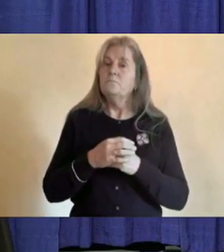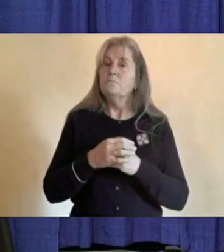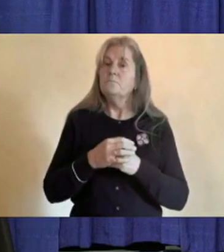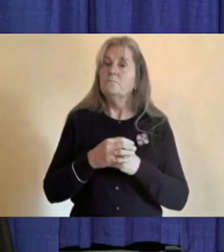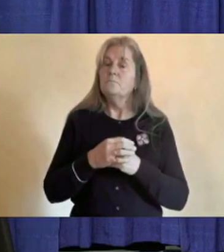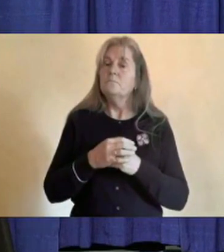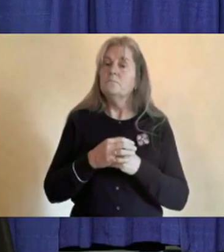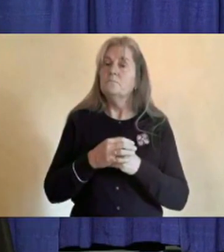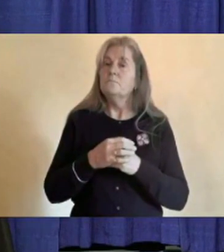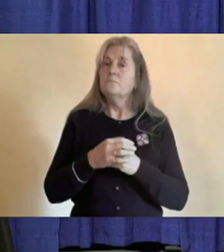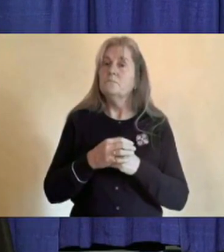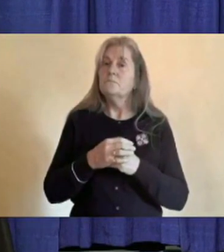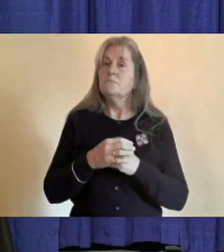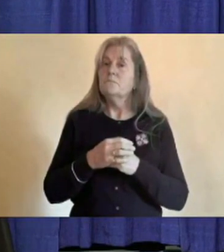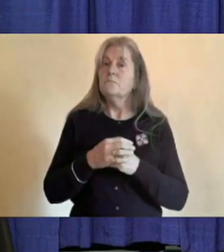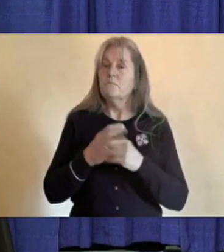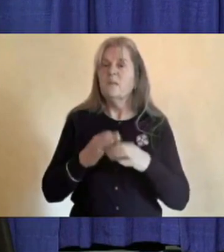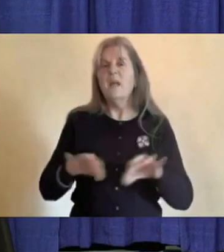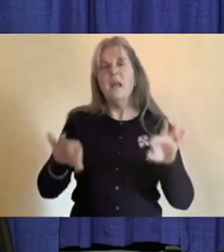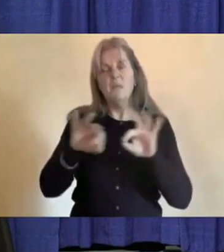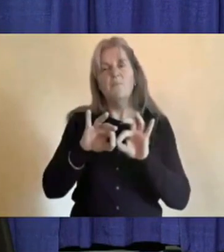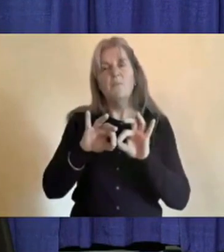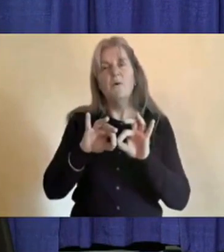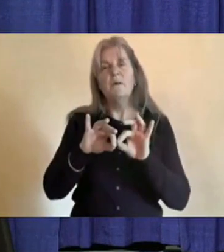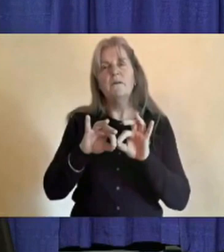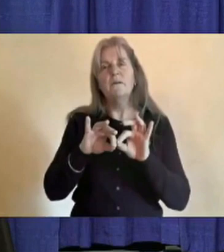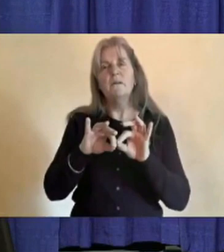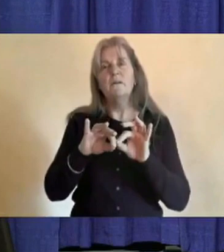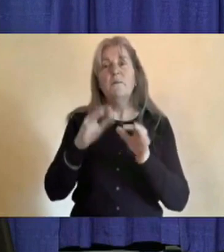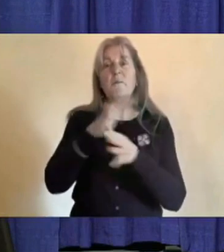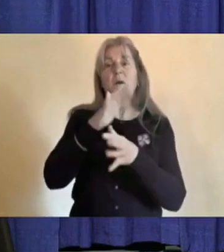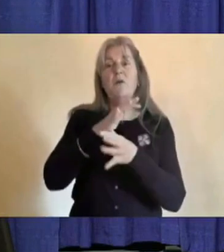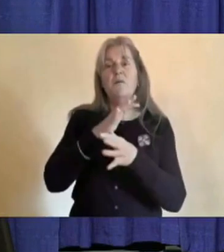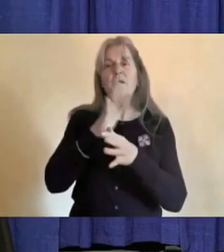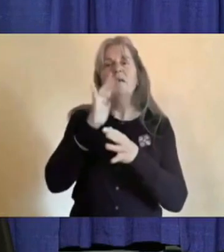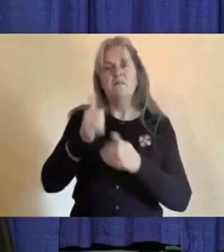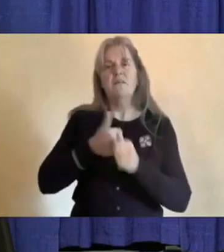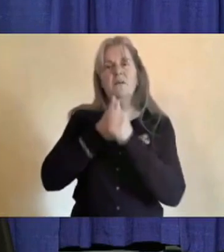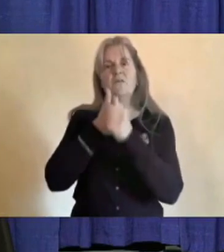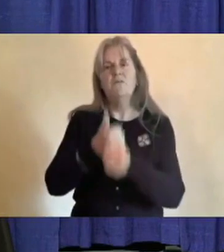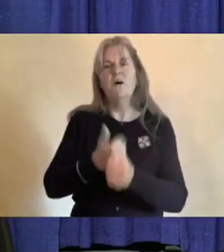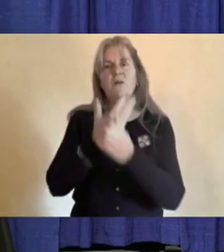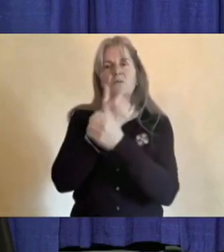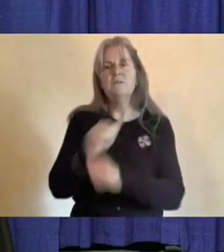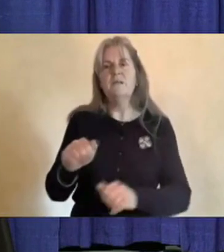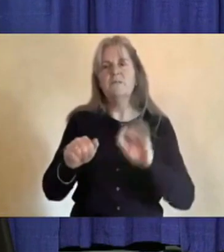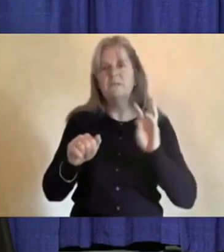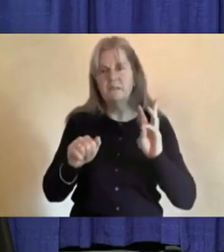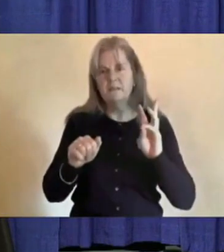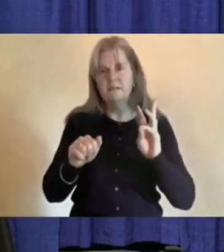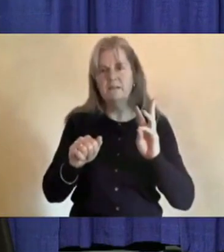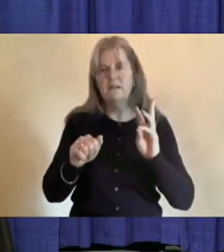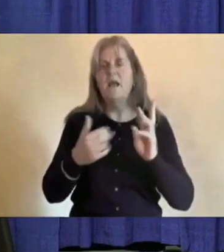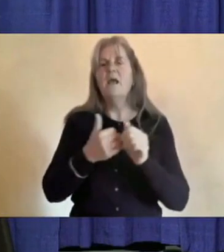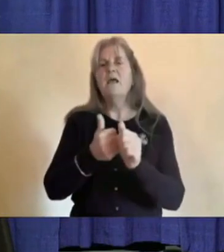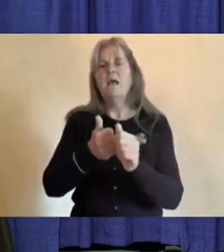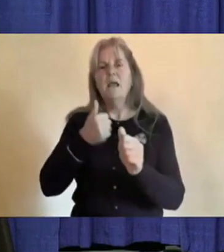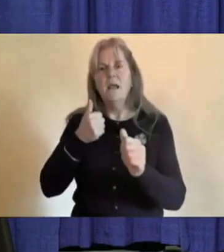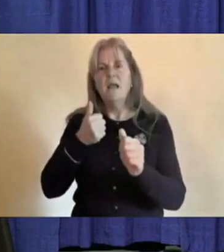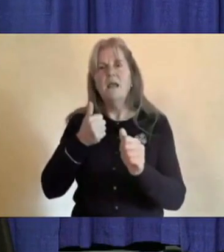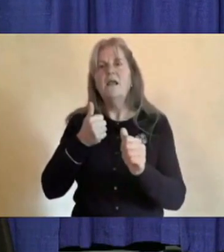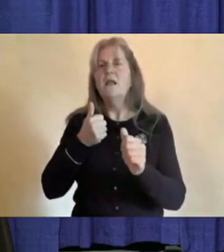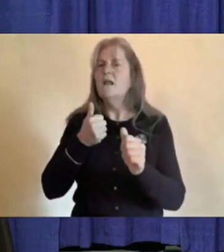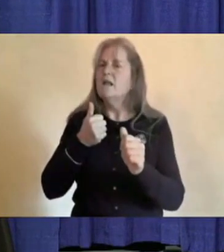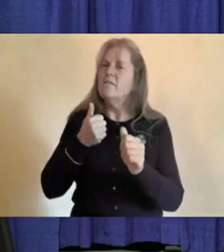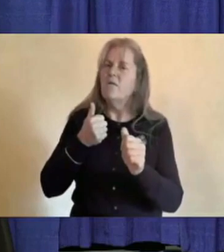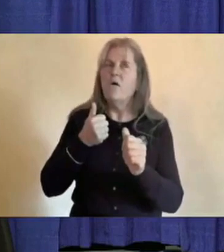is the observance of the safe six and then avoiding some of those higher risk or taking extra care